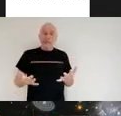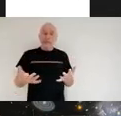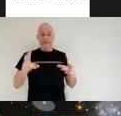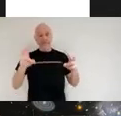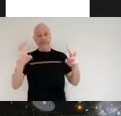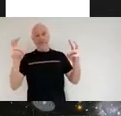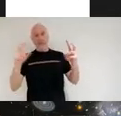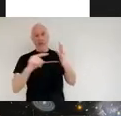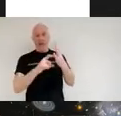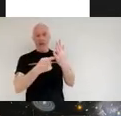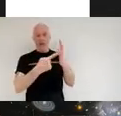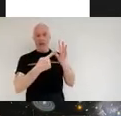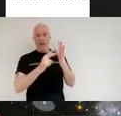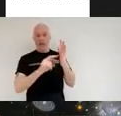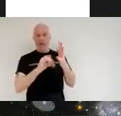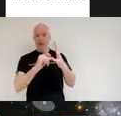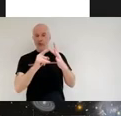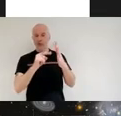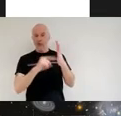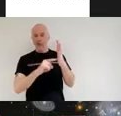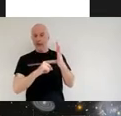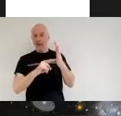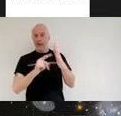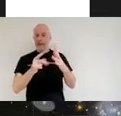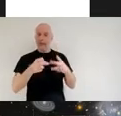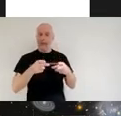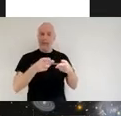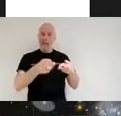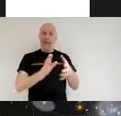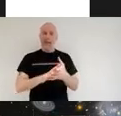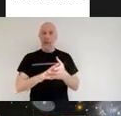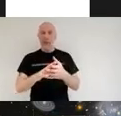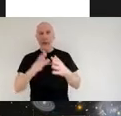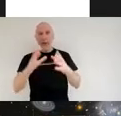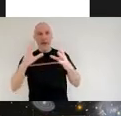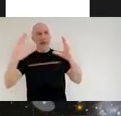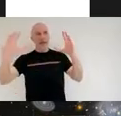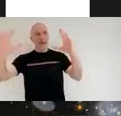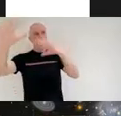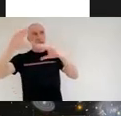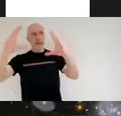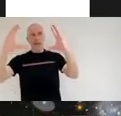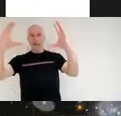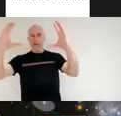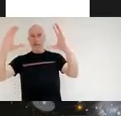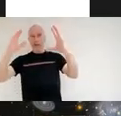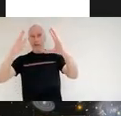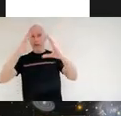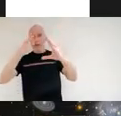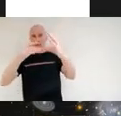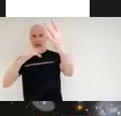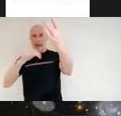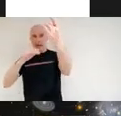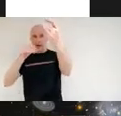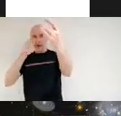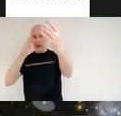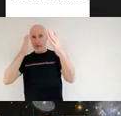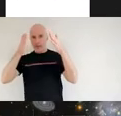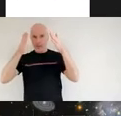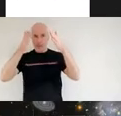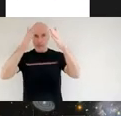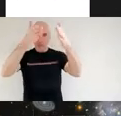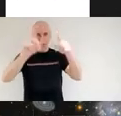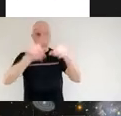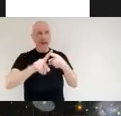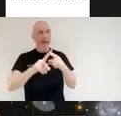going to be doing is it will pick a region of space and it will look at stars individual stars in that space and it will look for characteristic